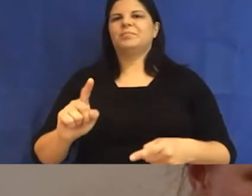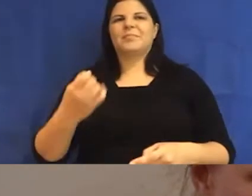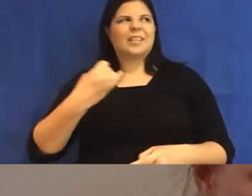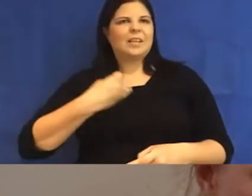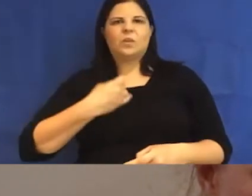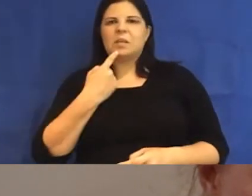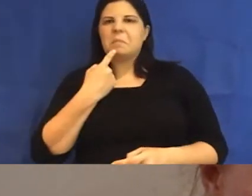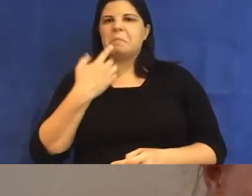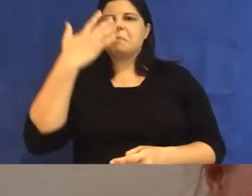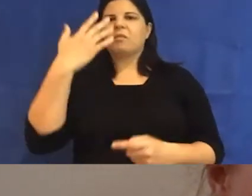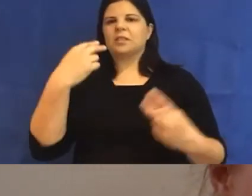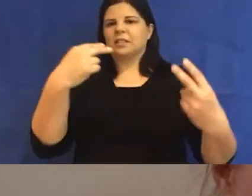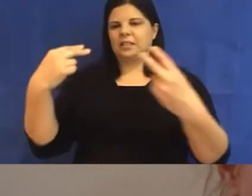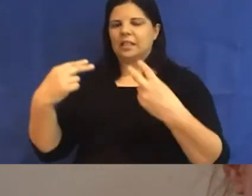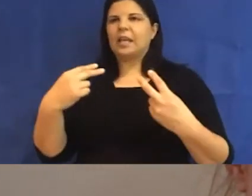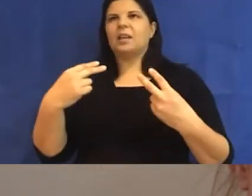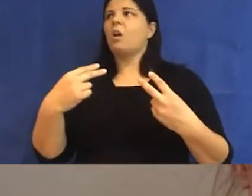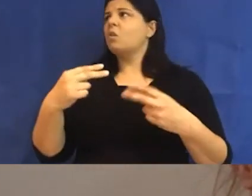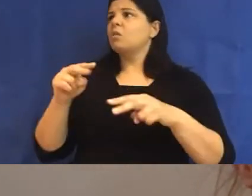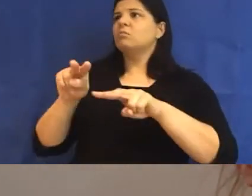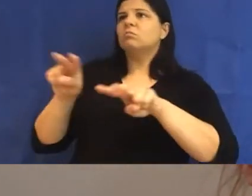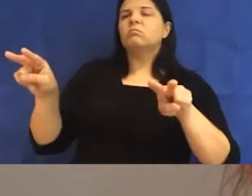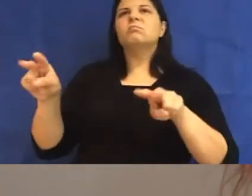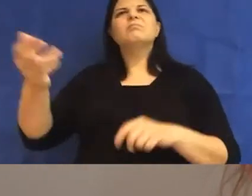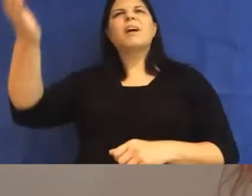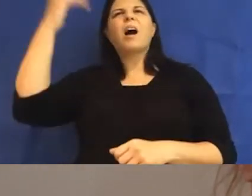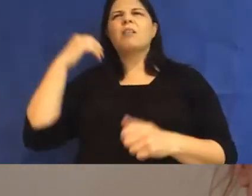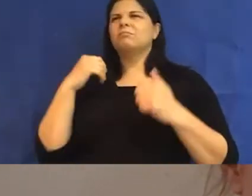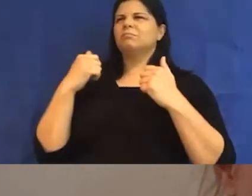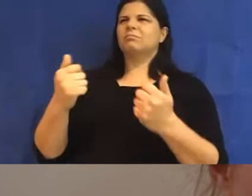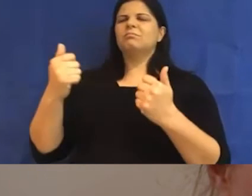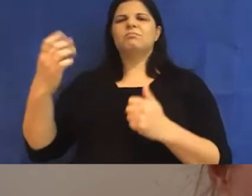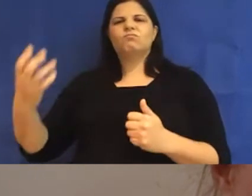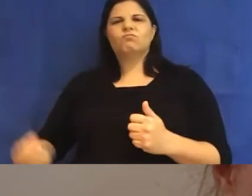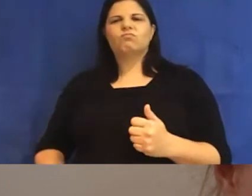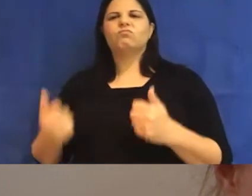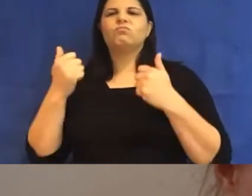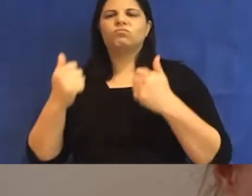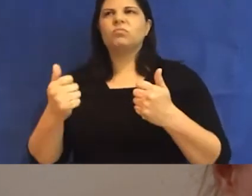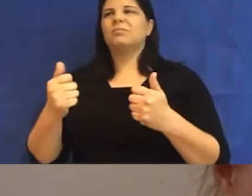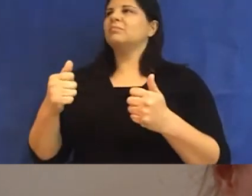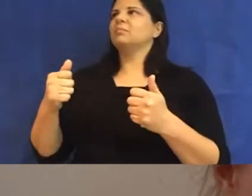hallowed halls that things have changed since those golden days, which Brett and her ilk hark back to.